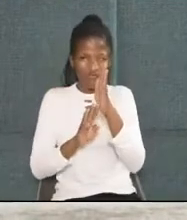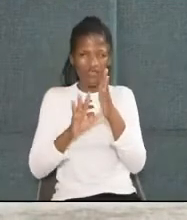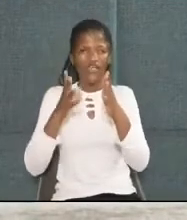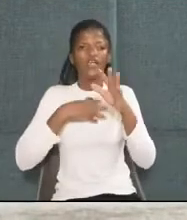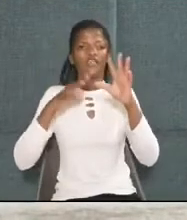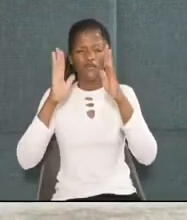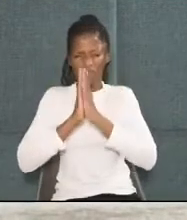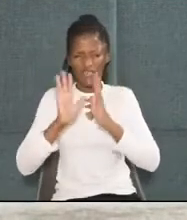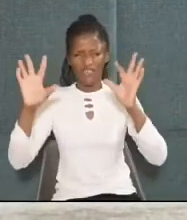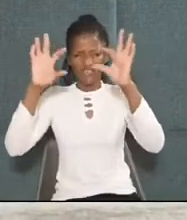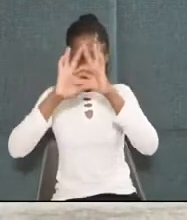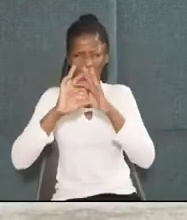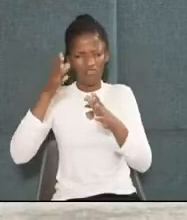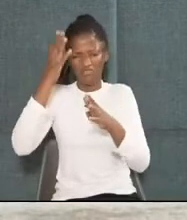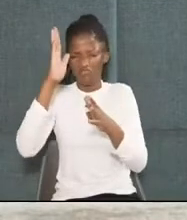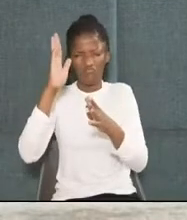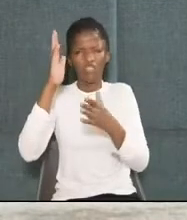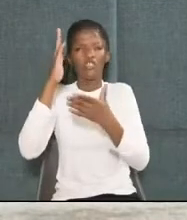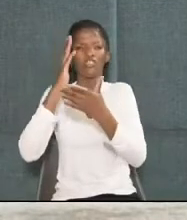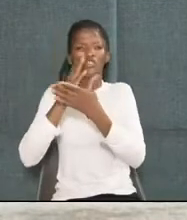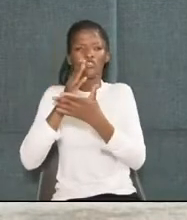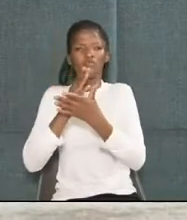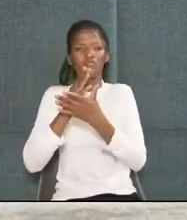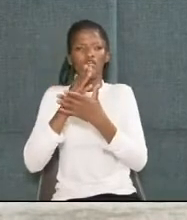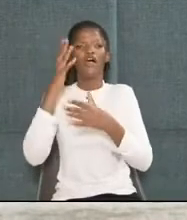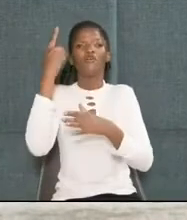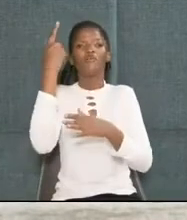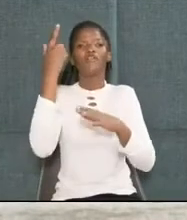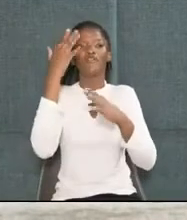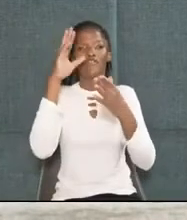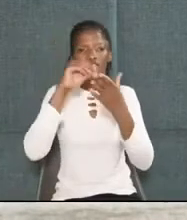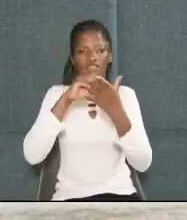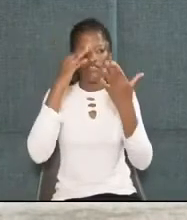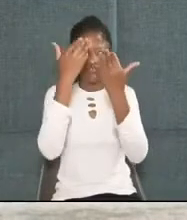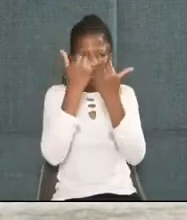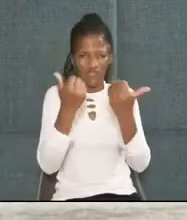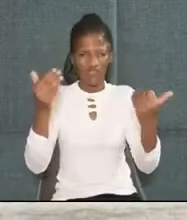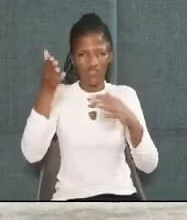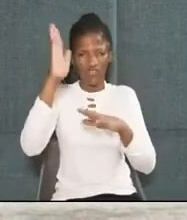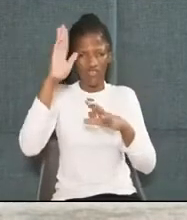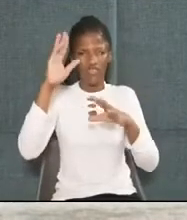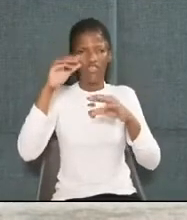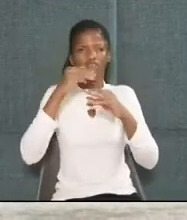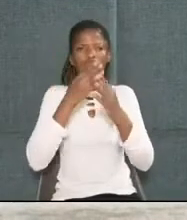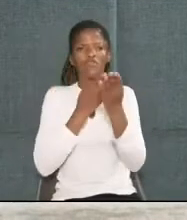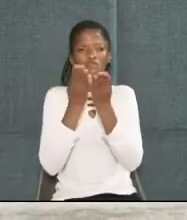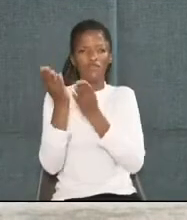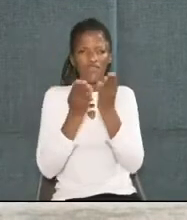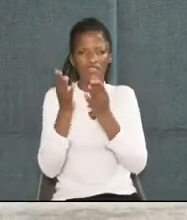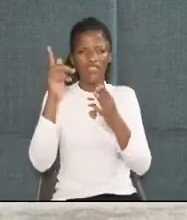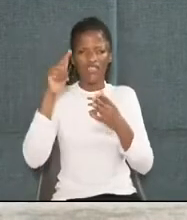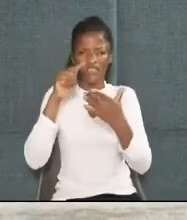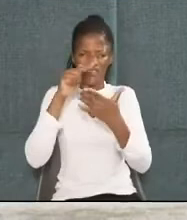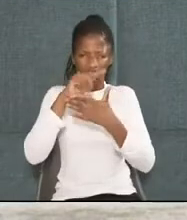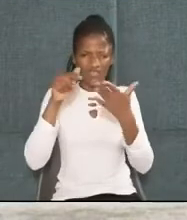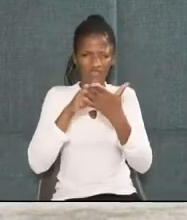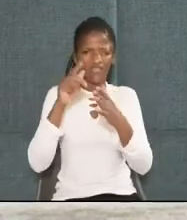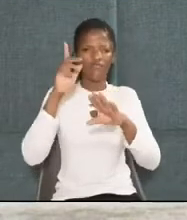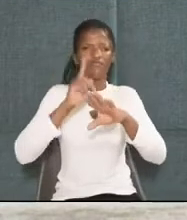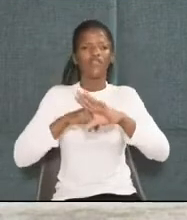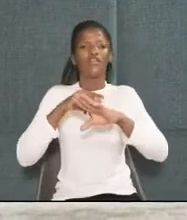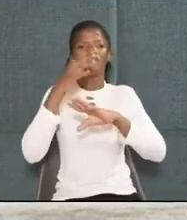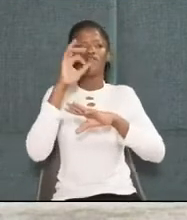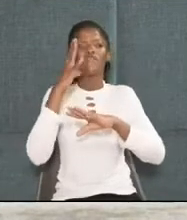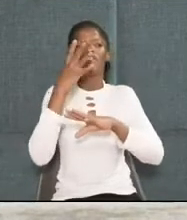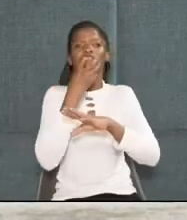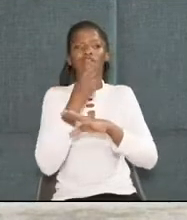staying connected to him. That's right, children. And so, once again, God's children would be in his business. This time, not just to the